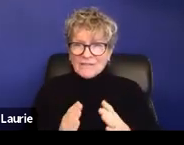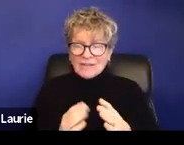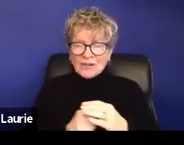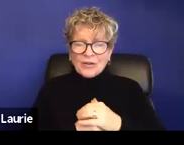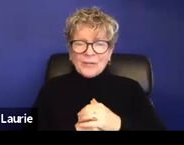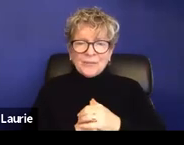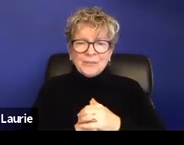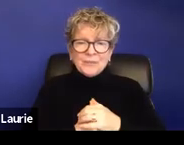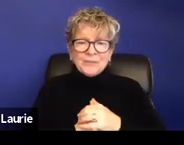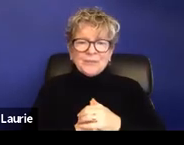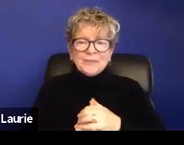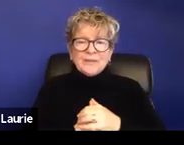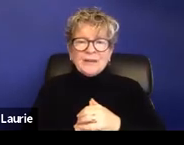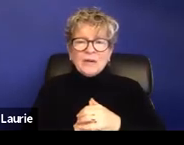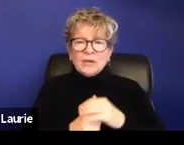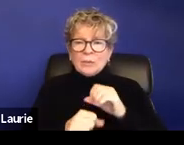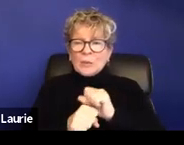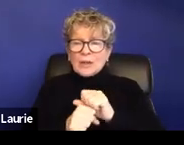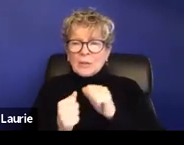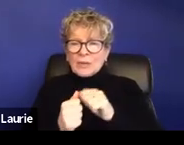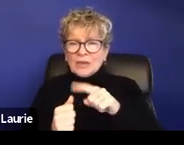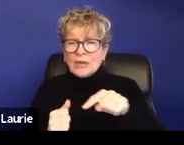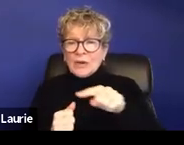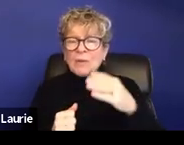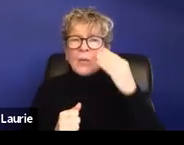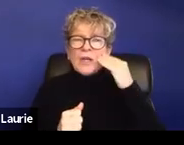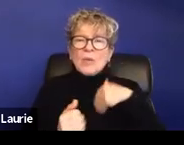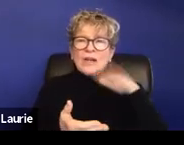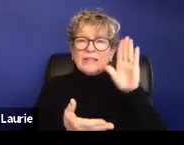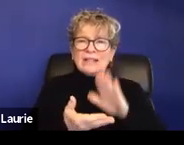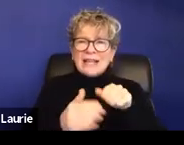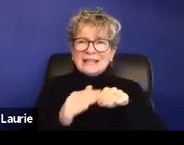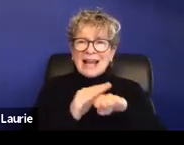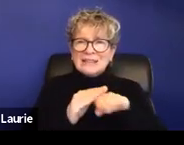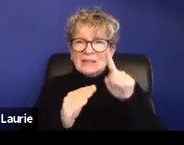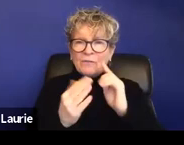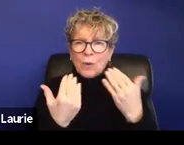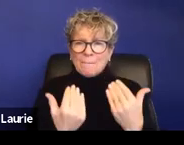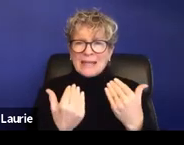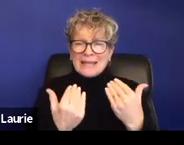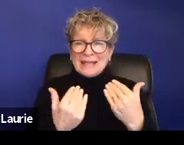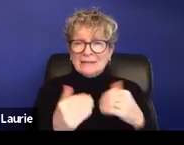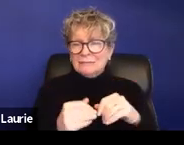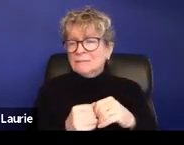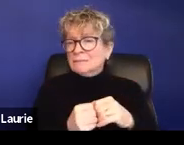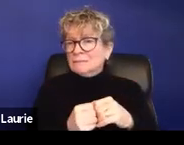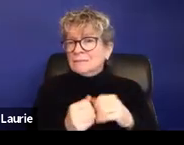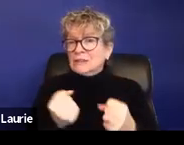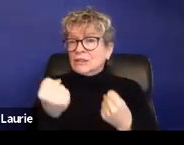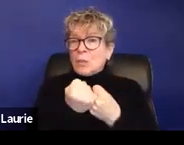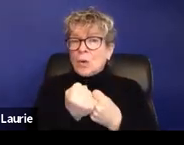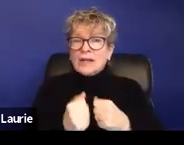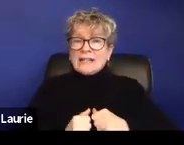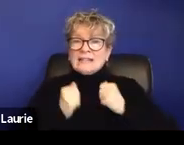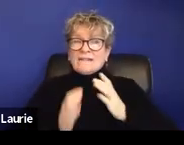recognize that there's less access to immediate support and community and survivors are feeling more isolated